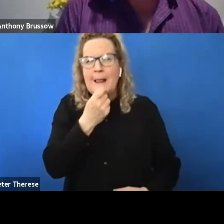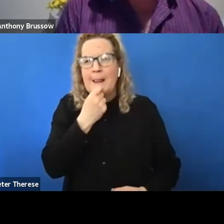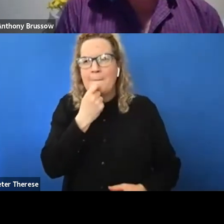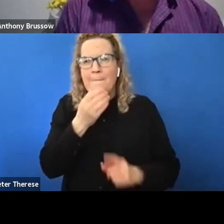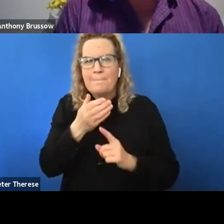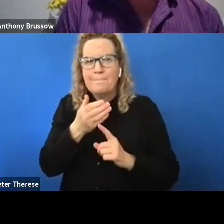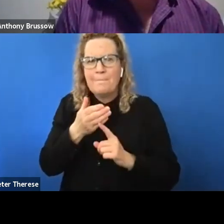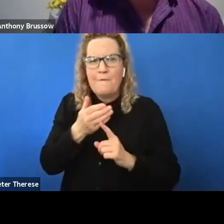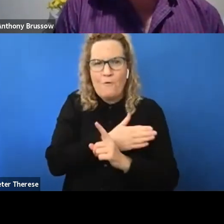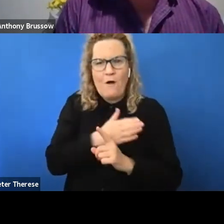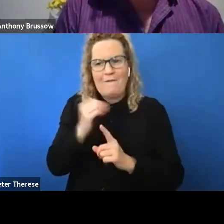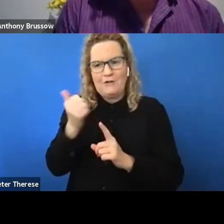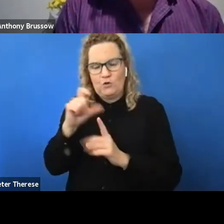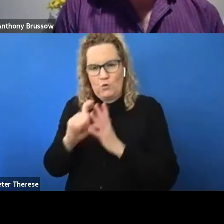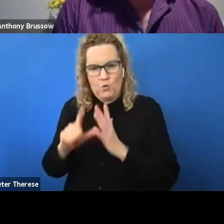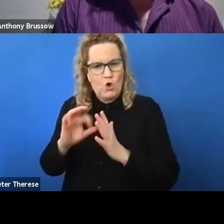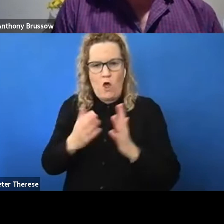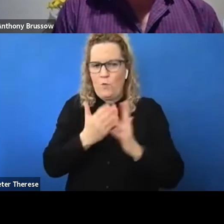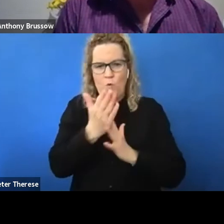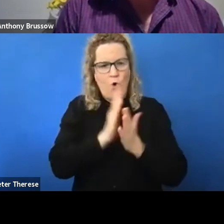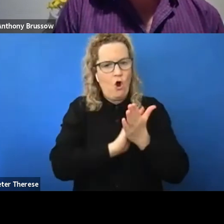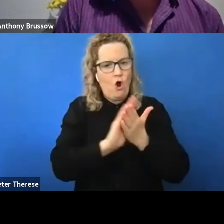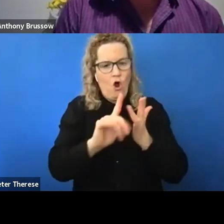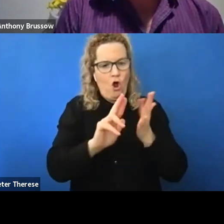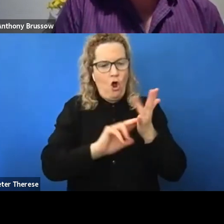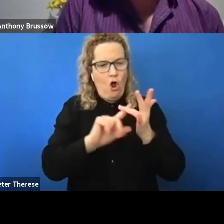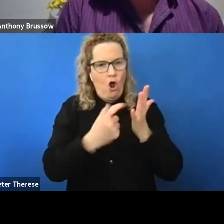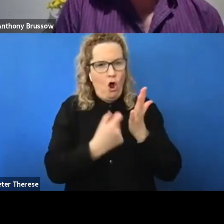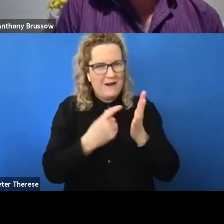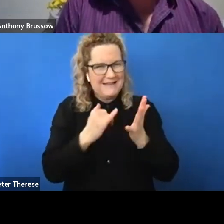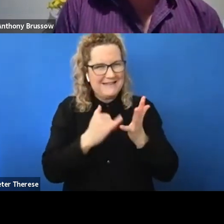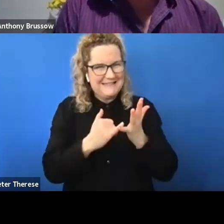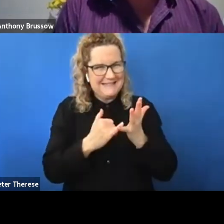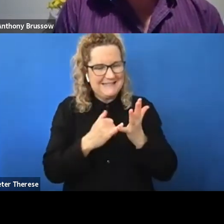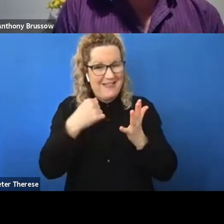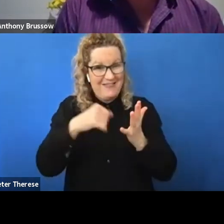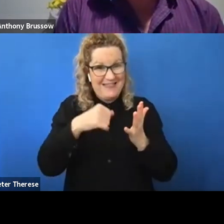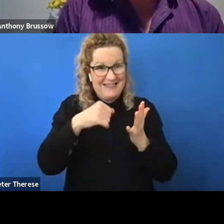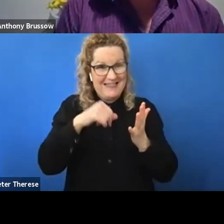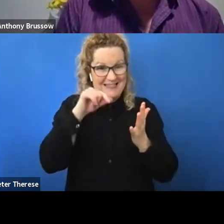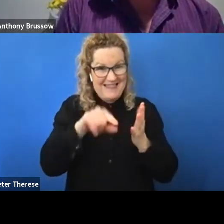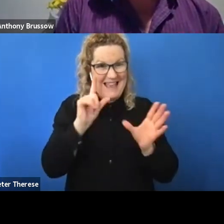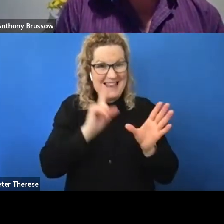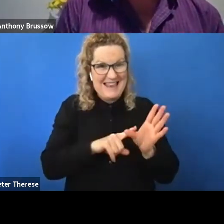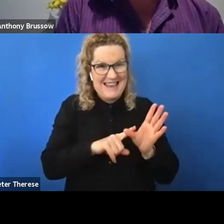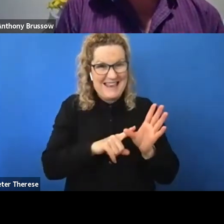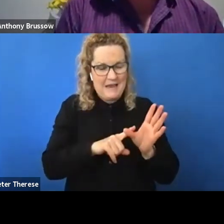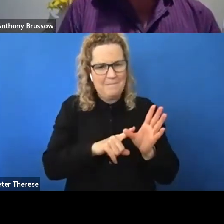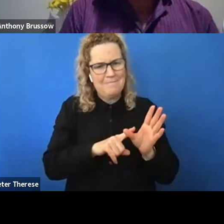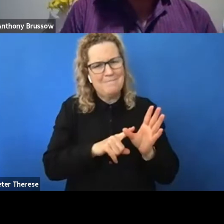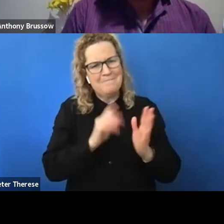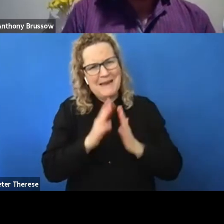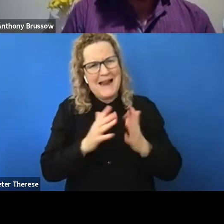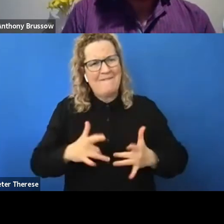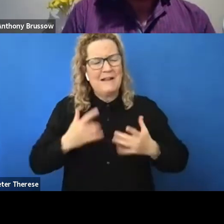I didn't disclose during my honours year and I spent a lot of time feeling frustrated in